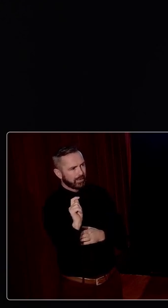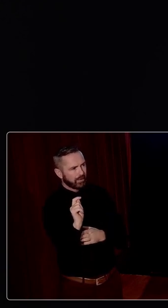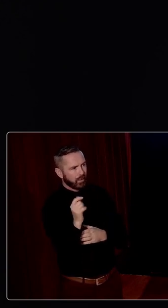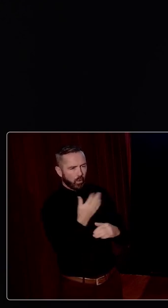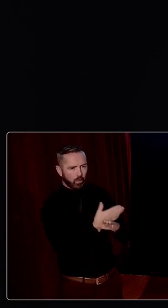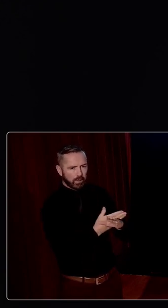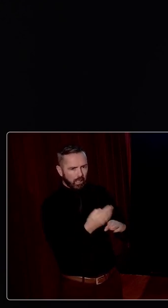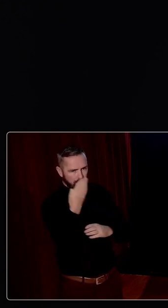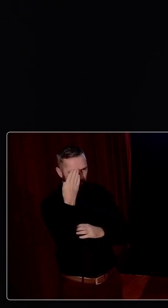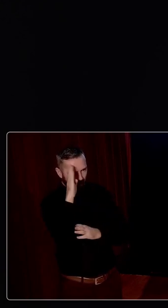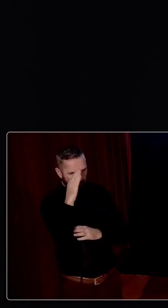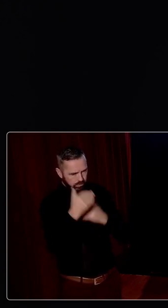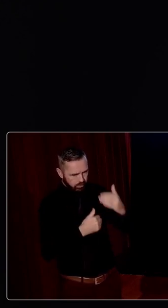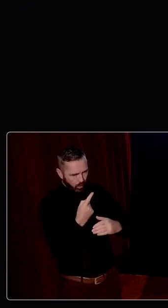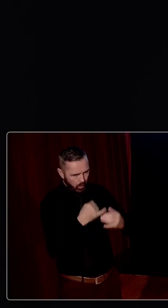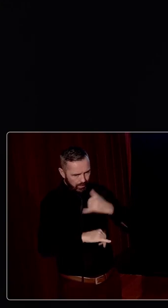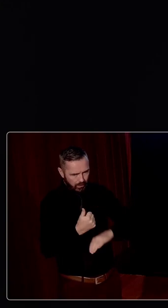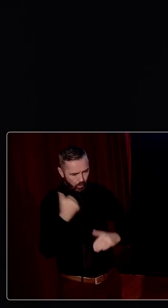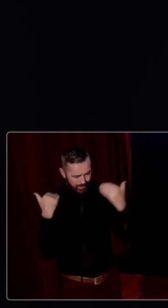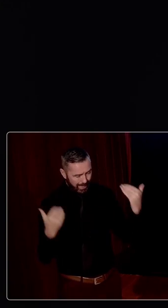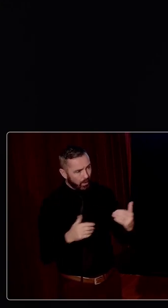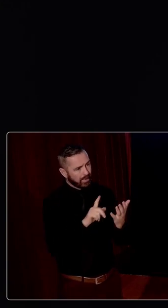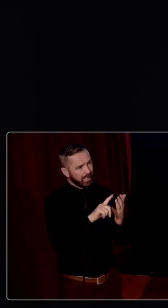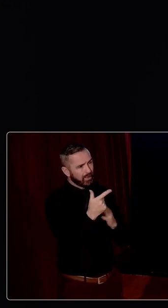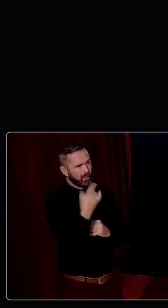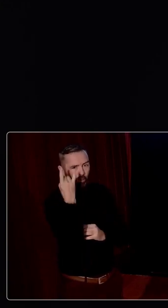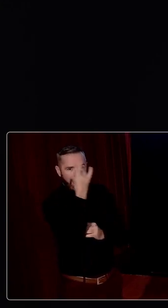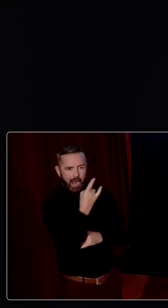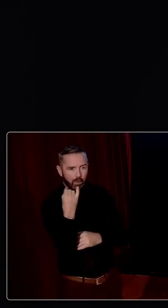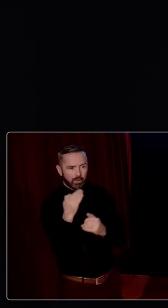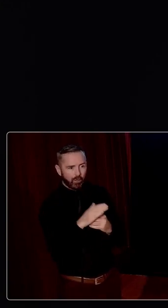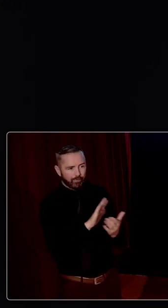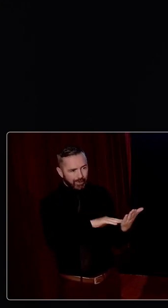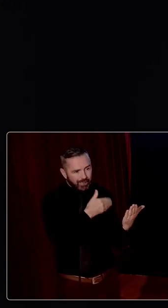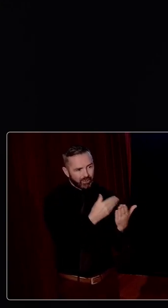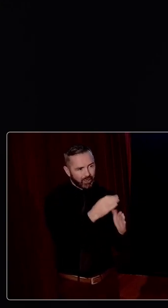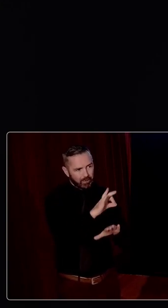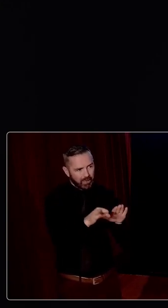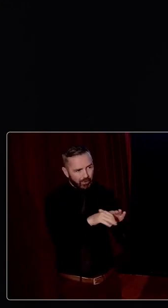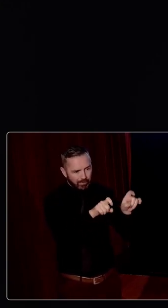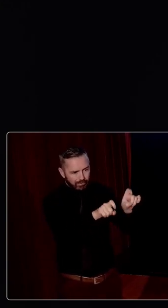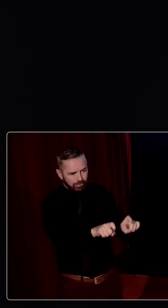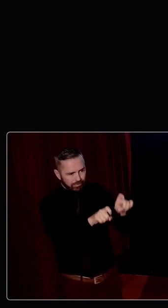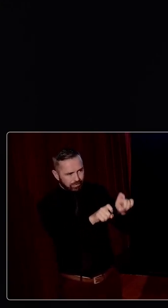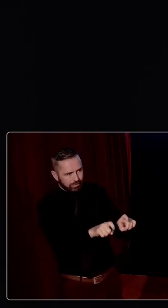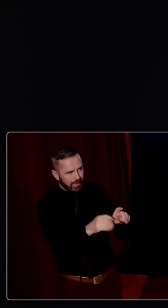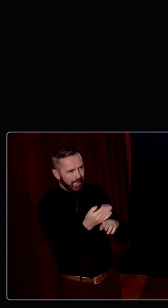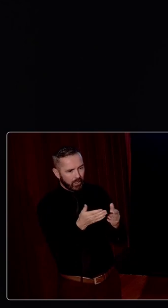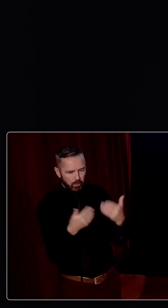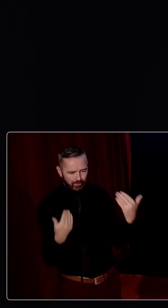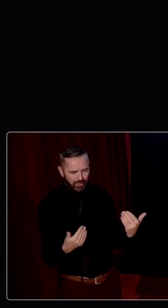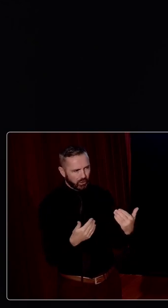government. A hundred years ago, right now, there were 72 hours of legitimate government remaining in the provisional